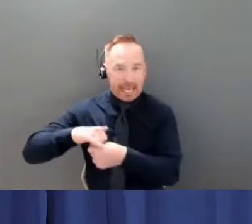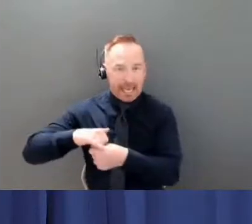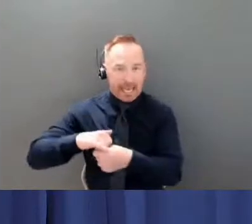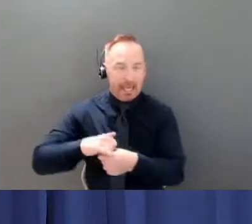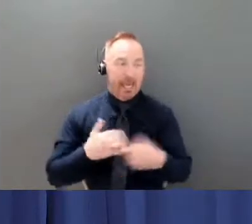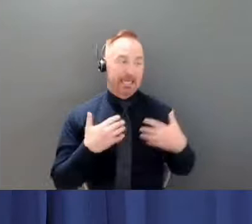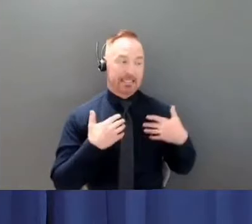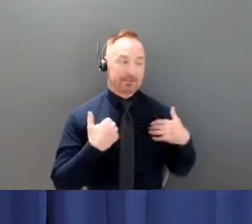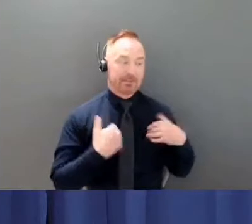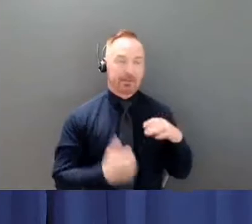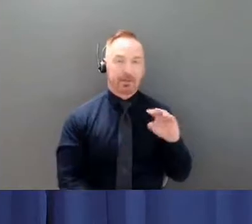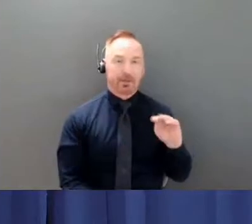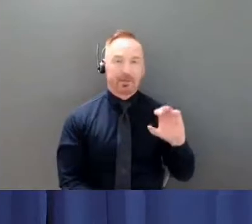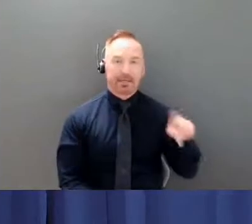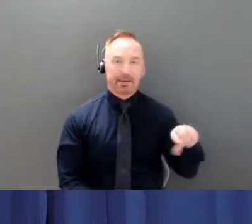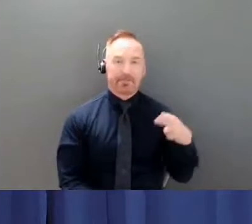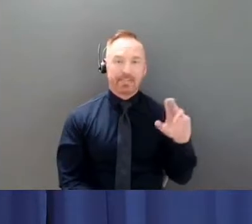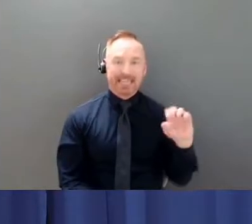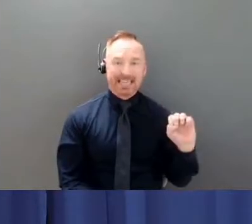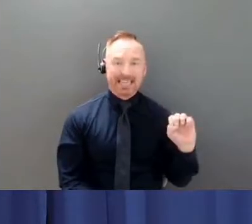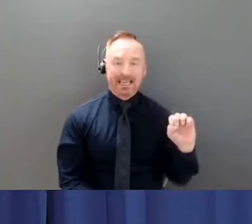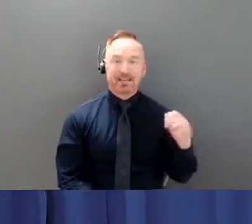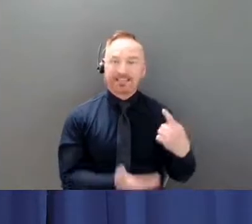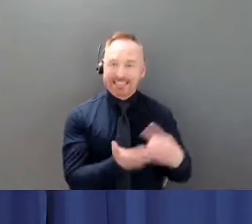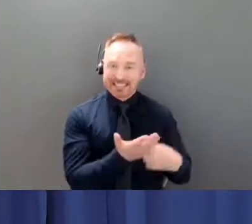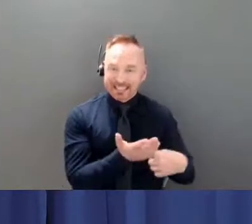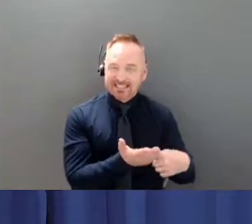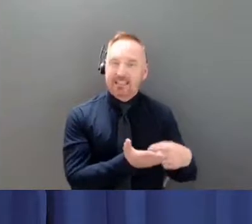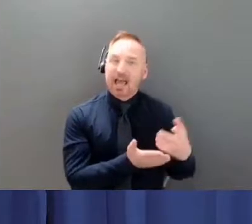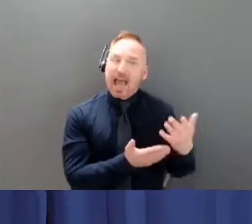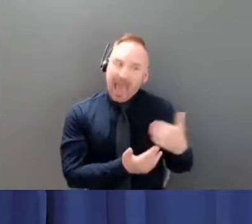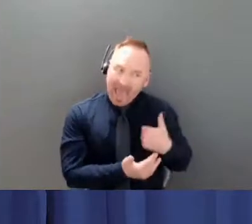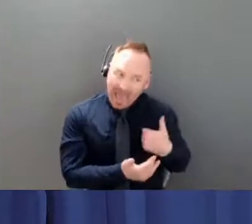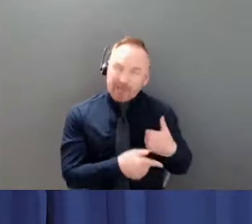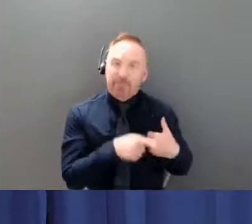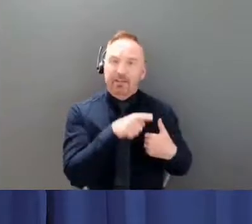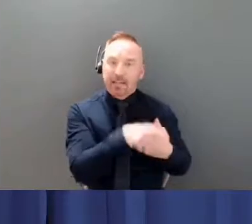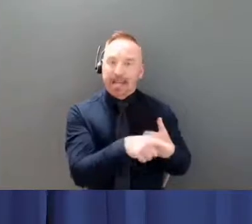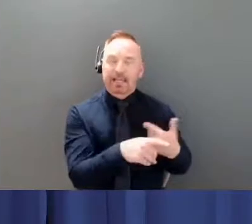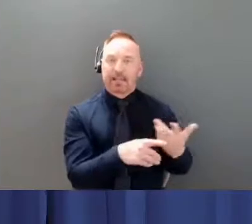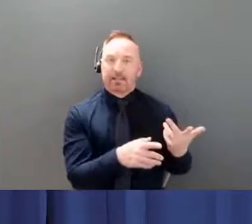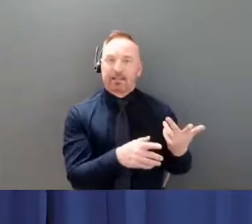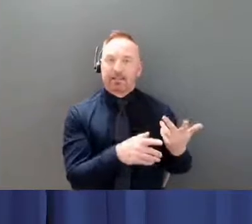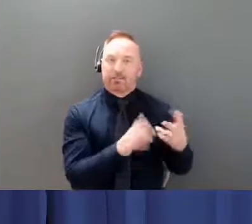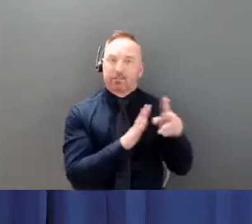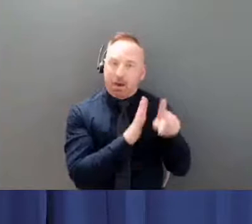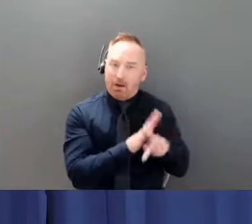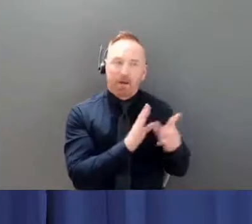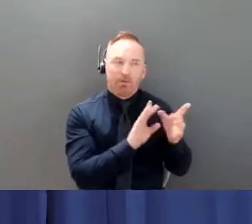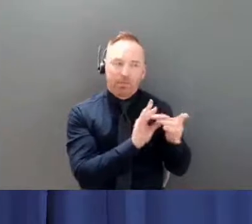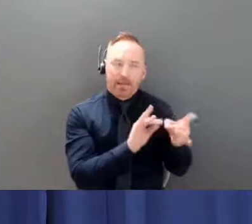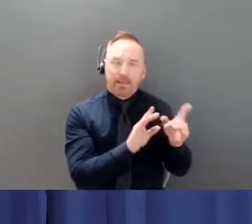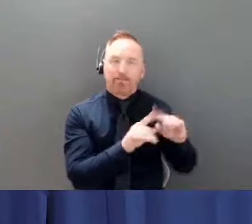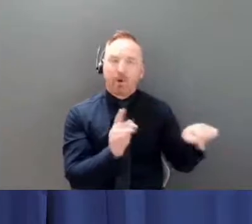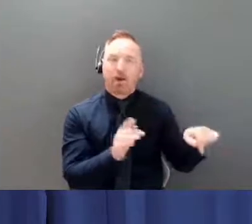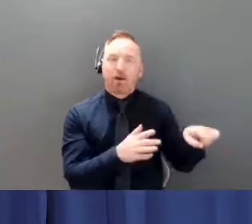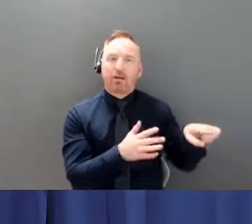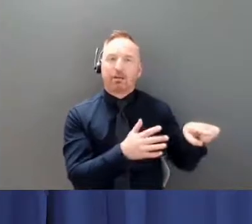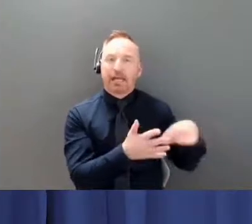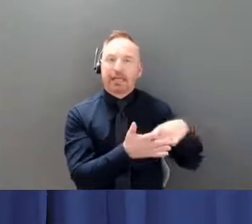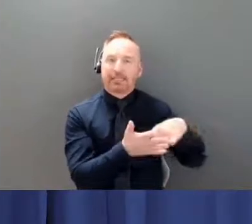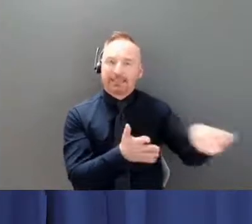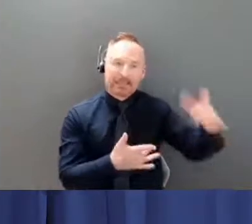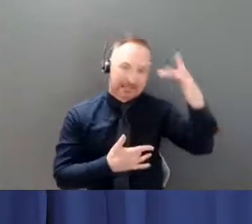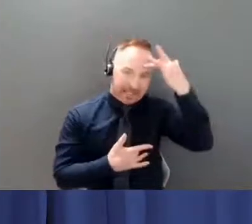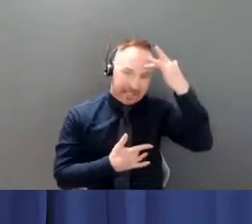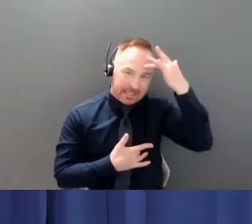measures in the workplace distancing and masks in those common areas and hand-washing and hand